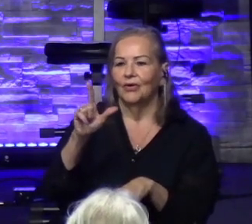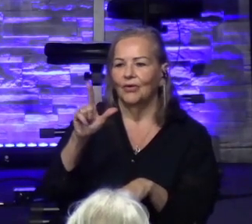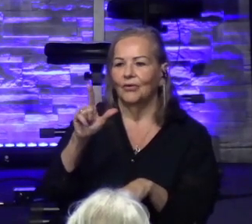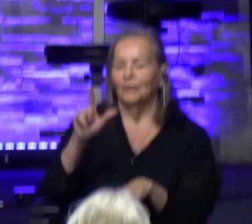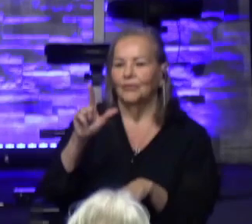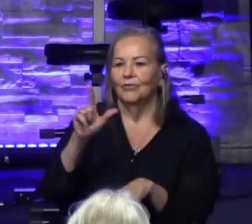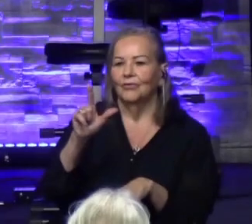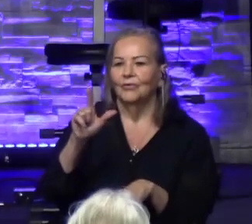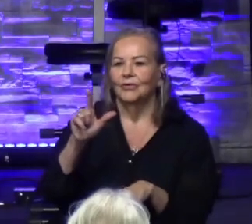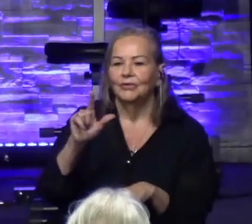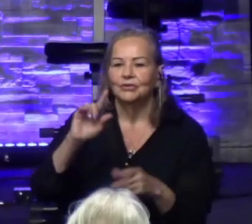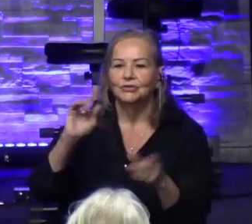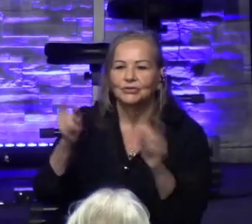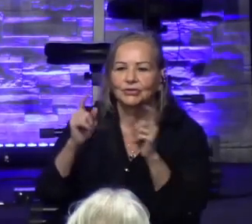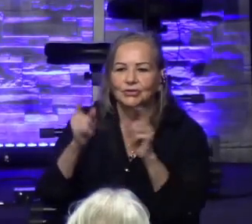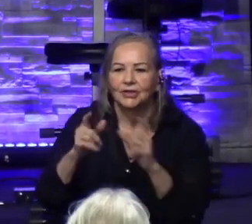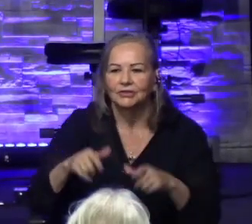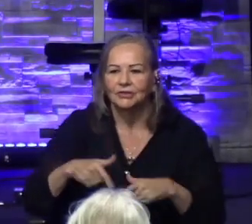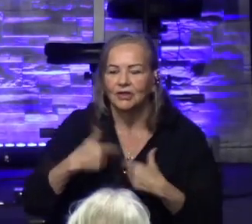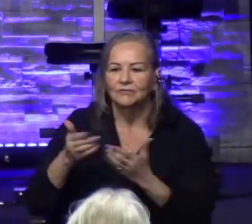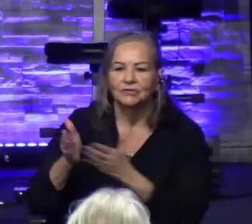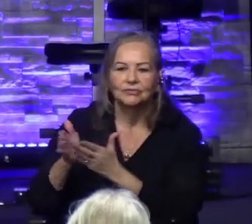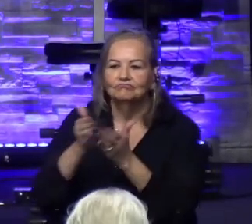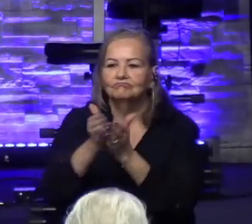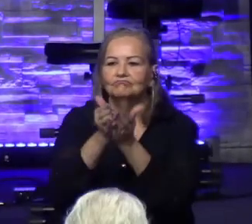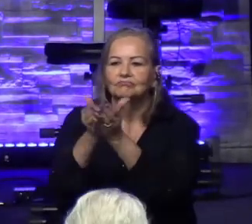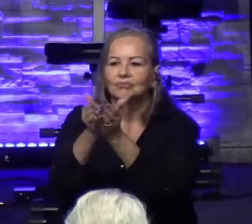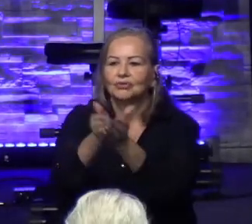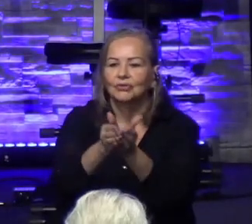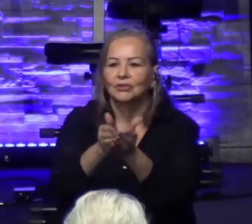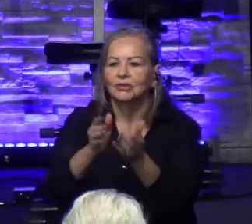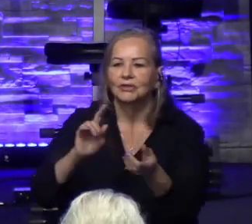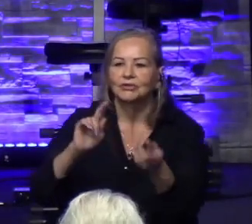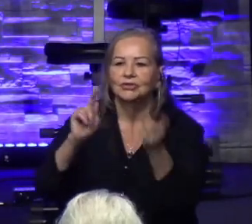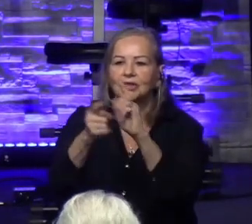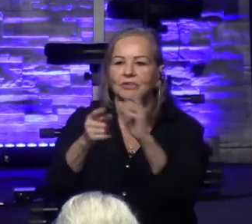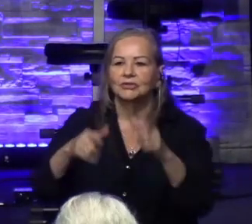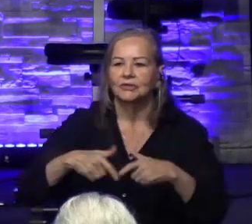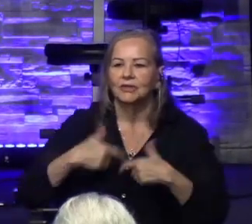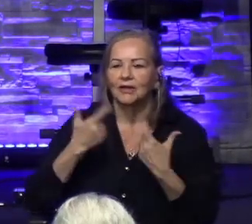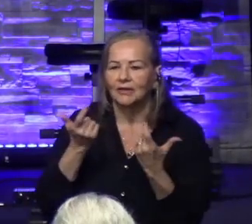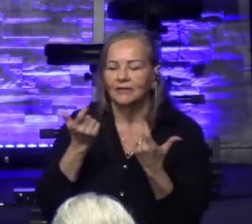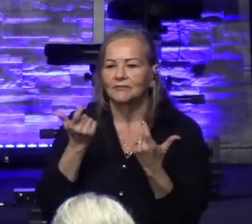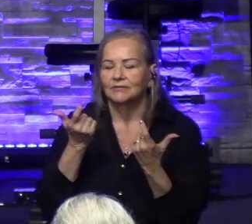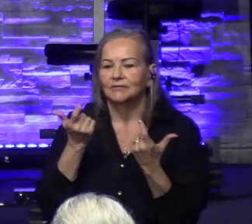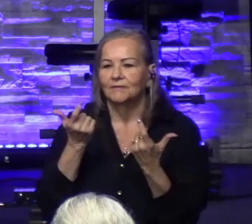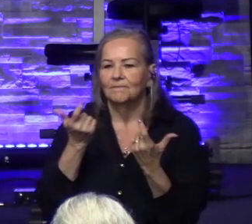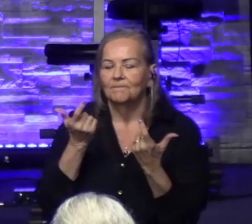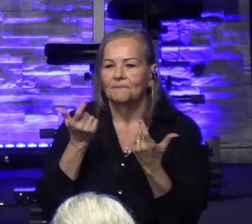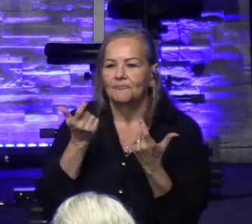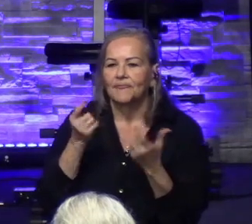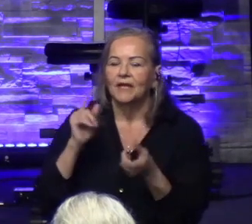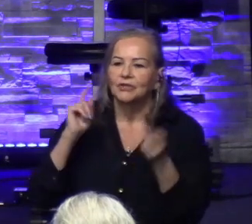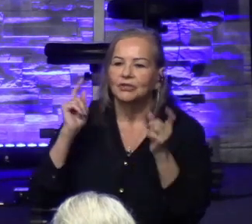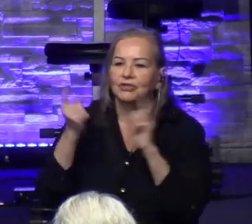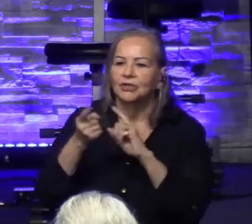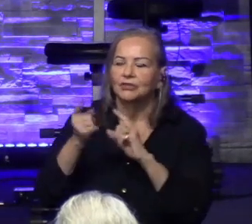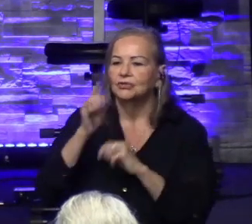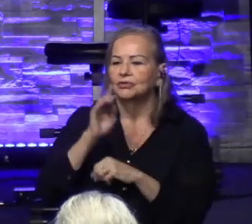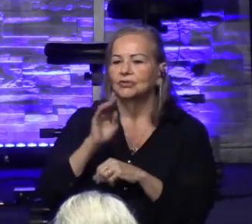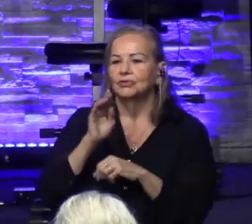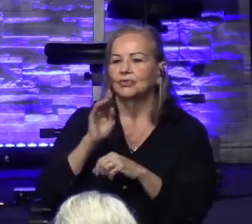And there's many more that were in there that were game changers. They changed the way, the direction, the way the church was going.